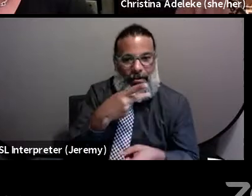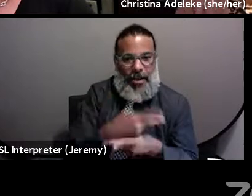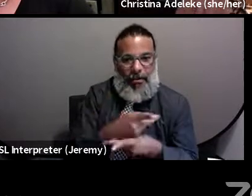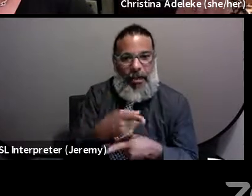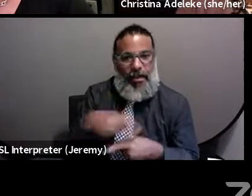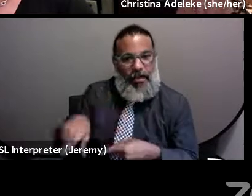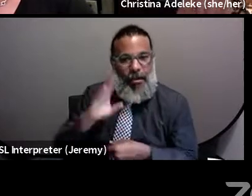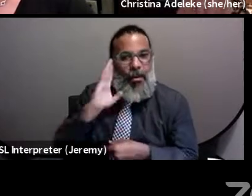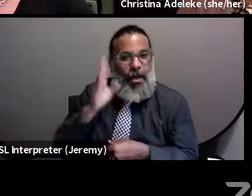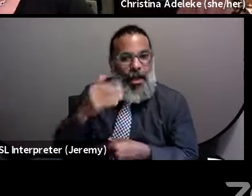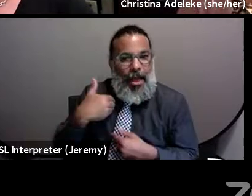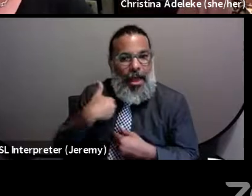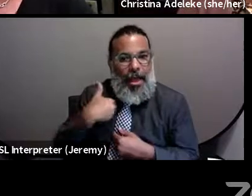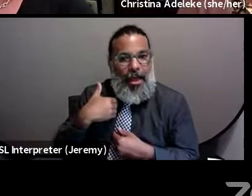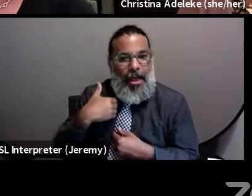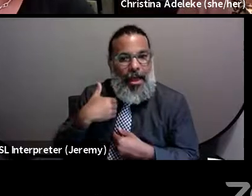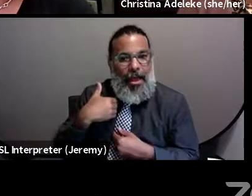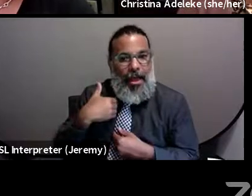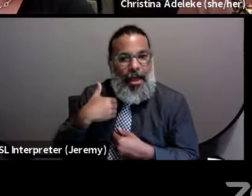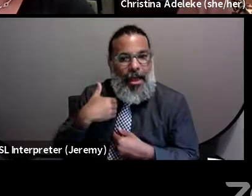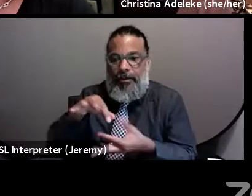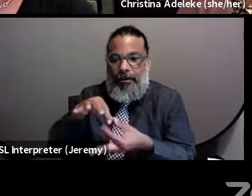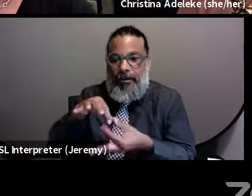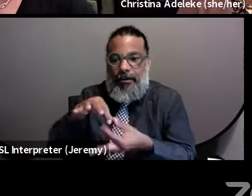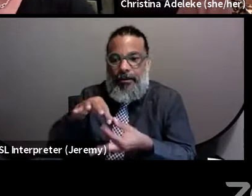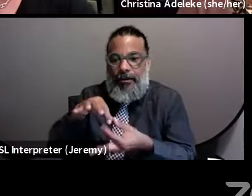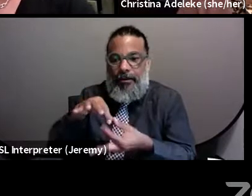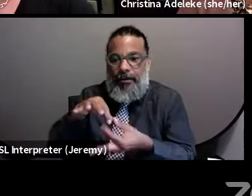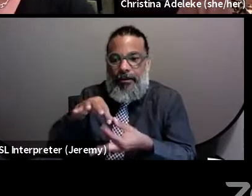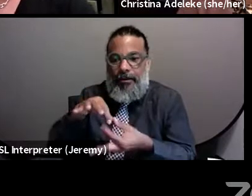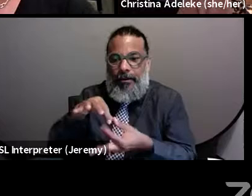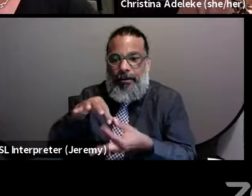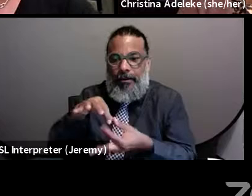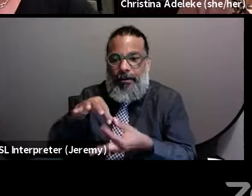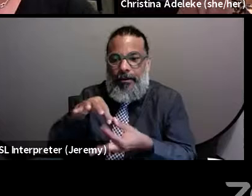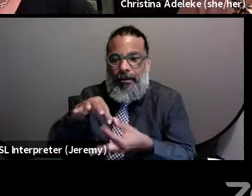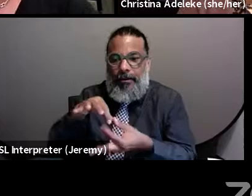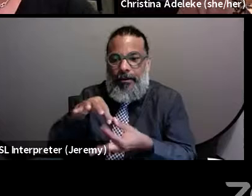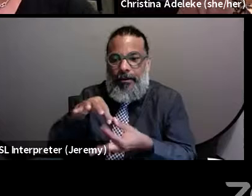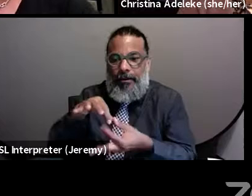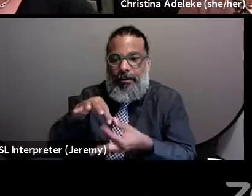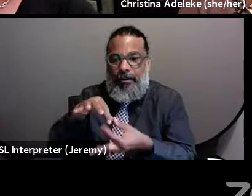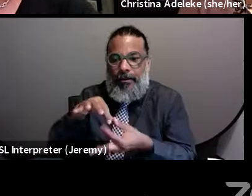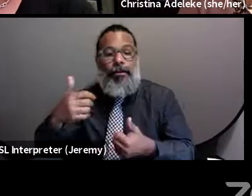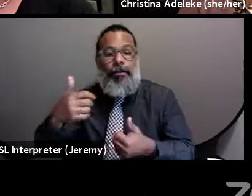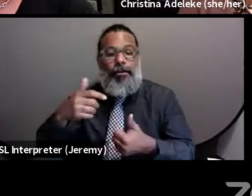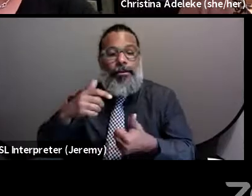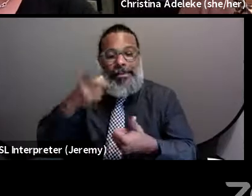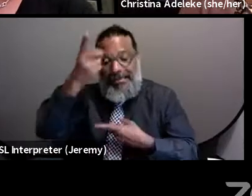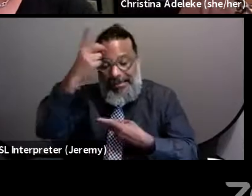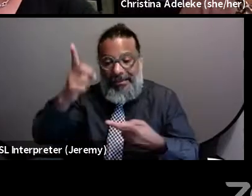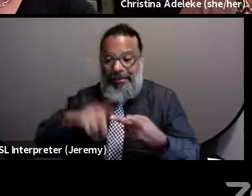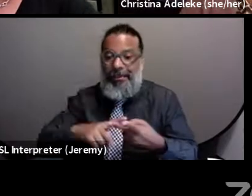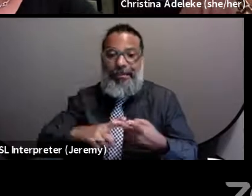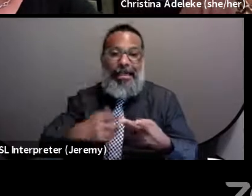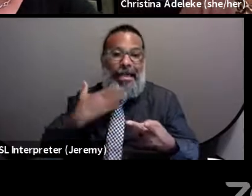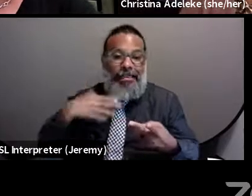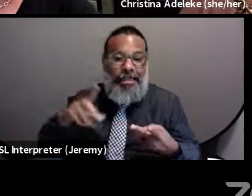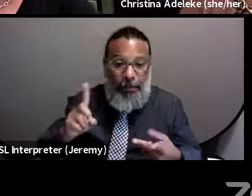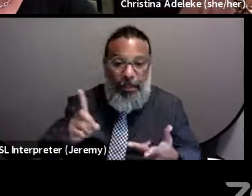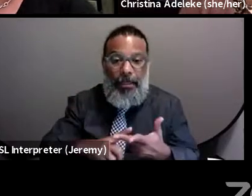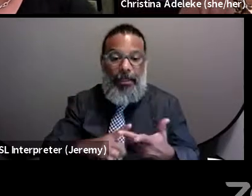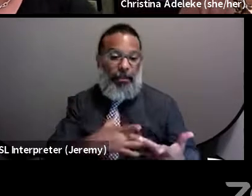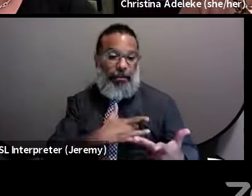will have in terms of non-communicable diseases, cardiovascular diseases, cardiovascular diseases, arthritis,